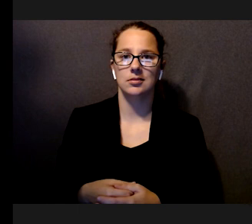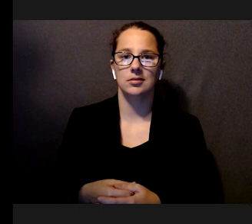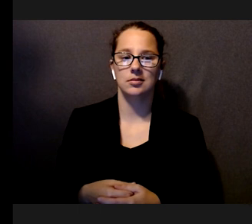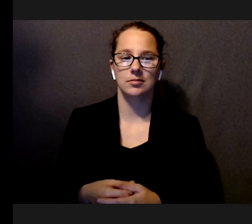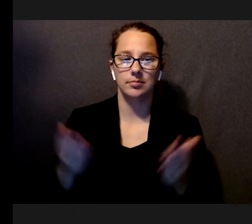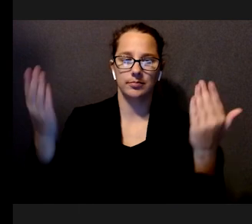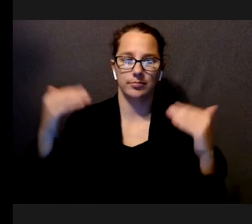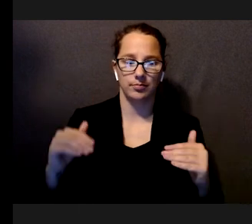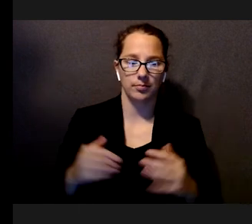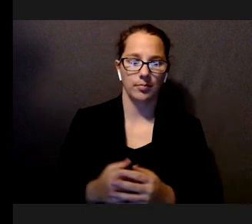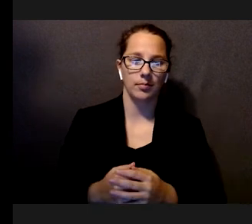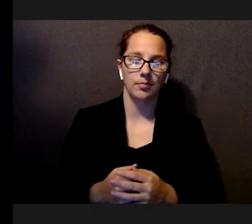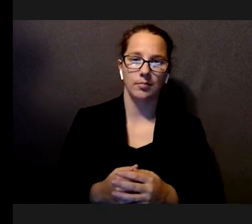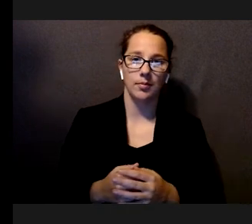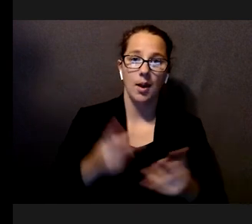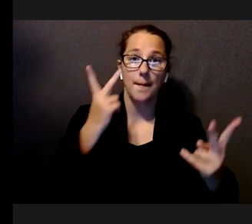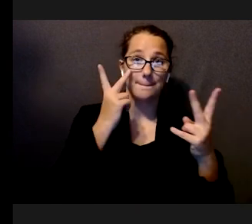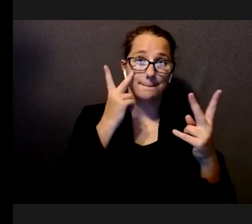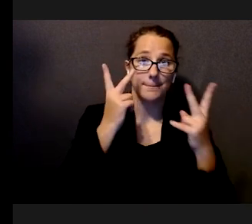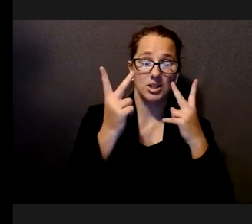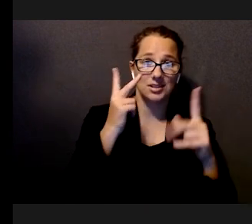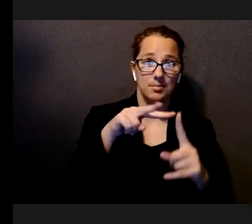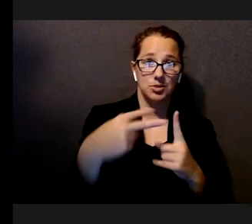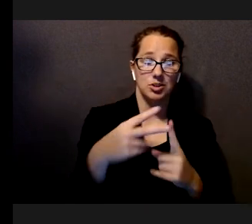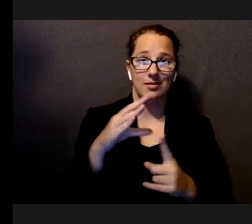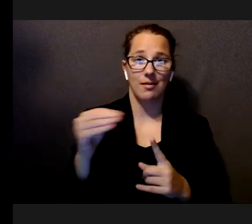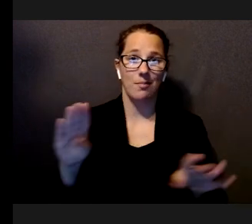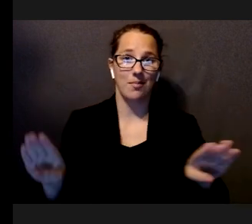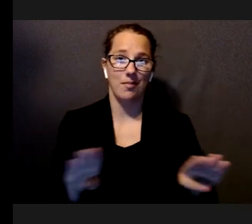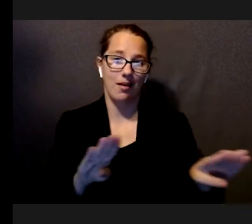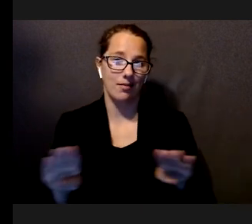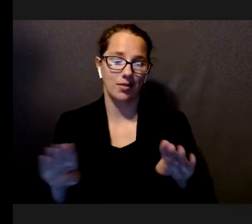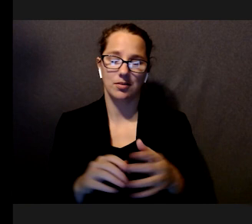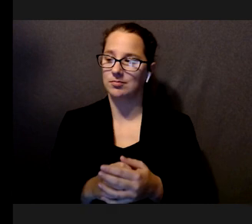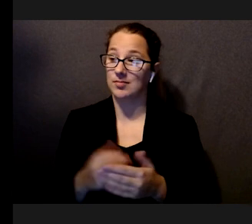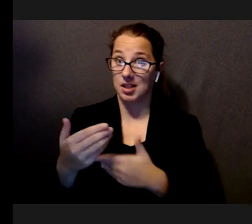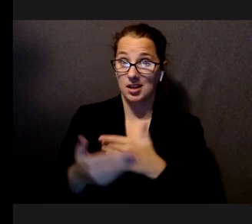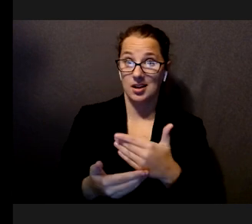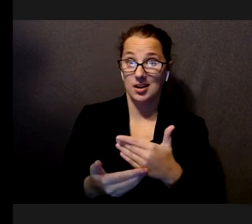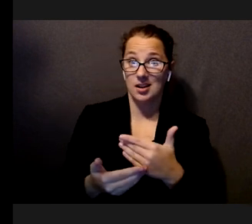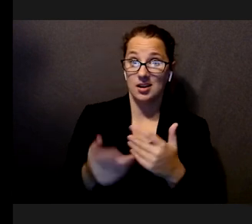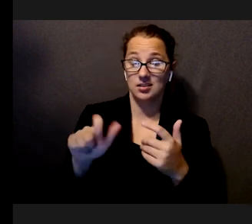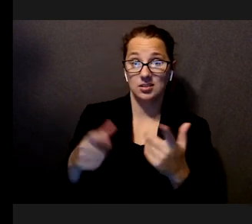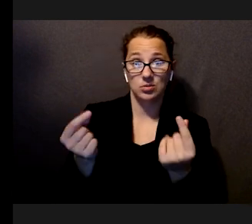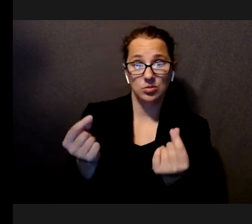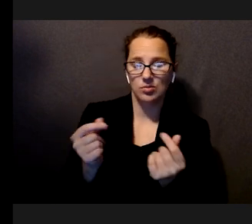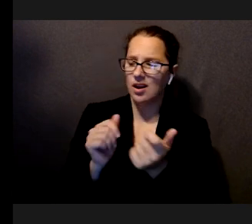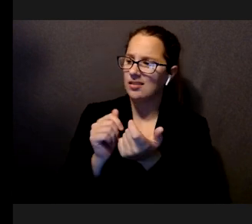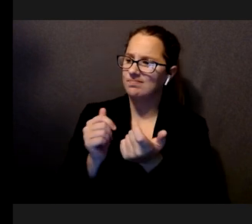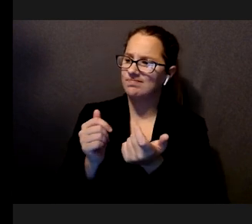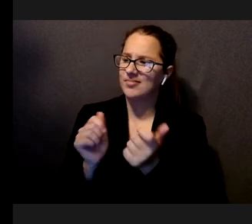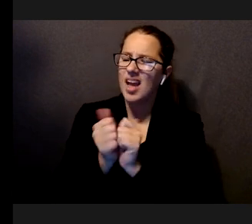and behavior. The next step is to understand how these technologies